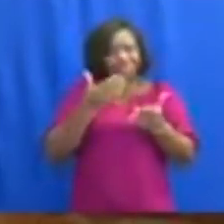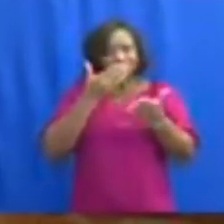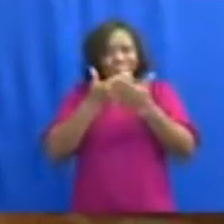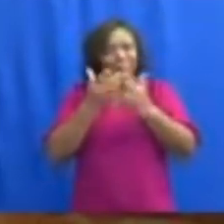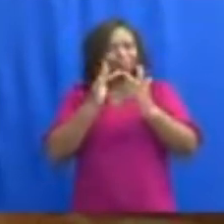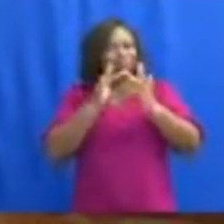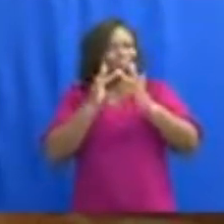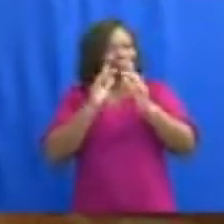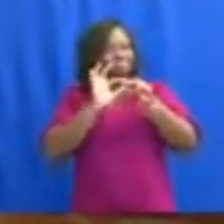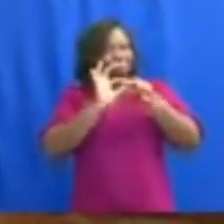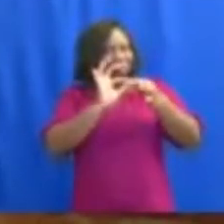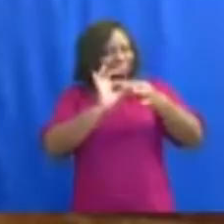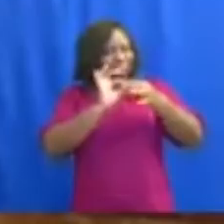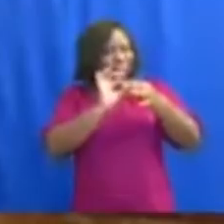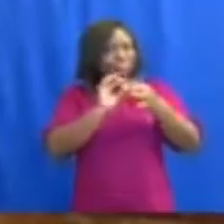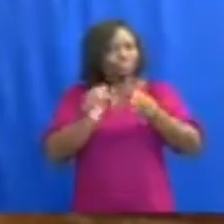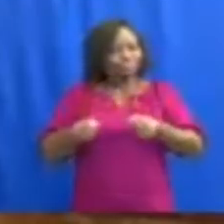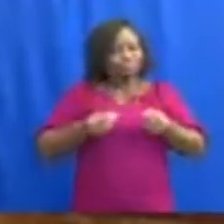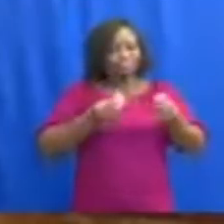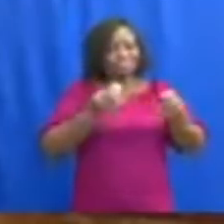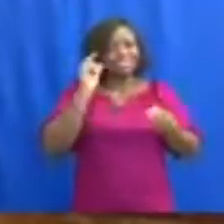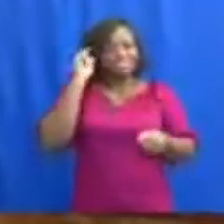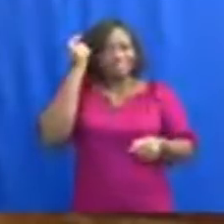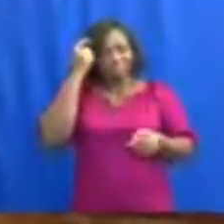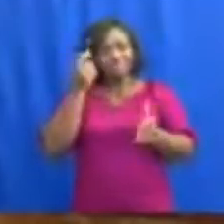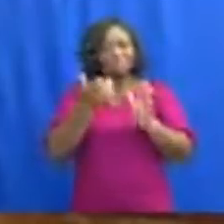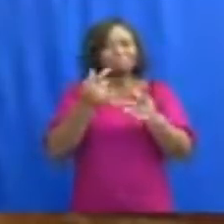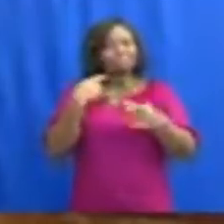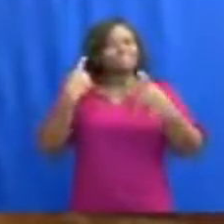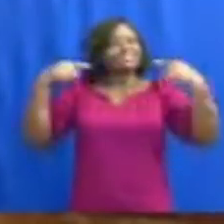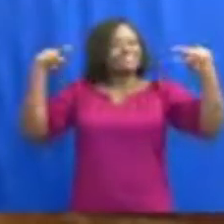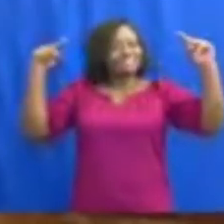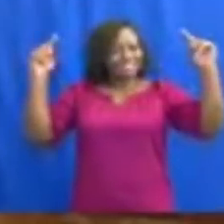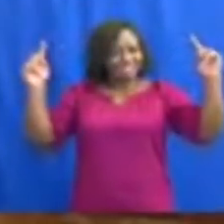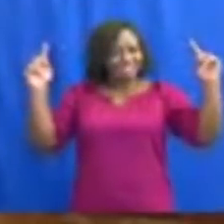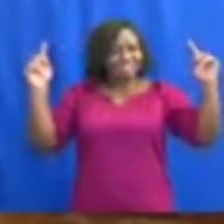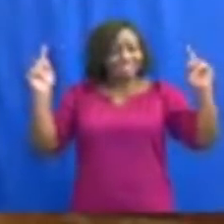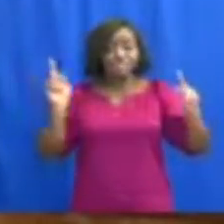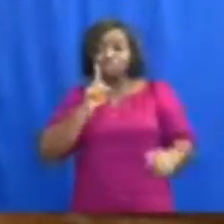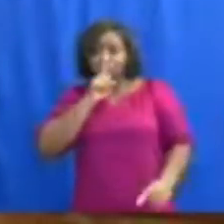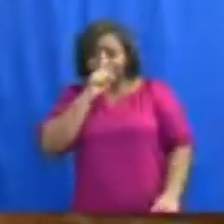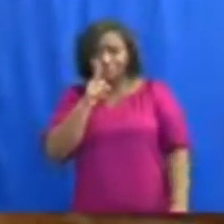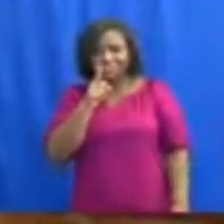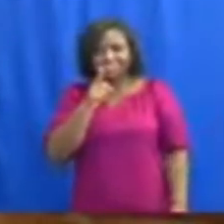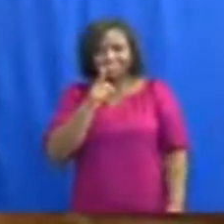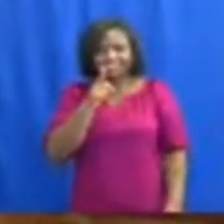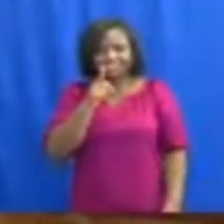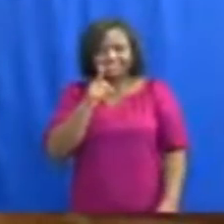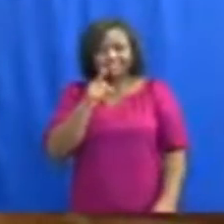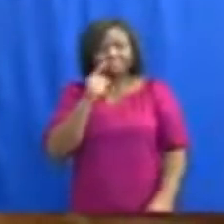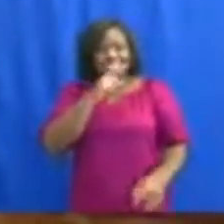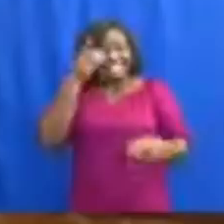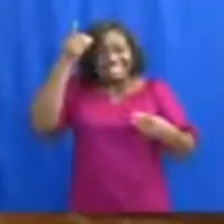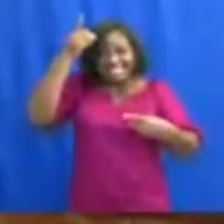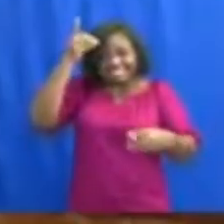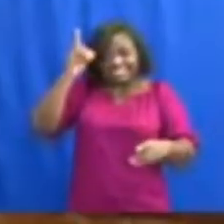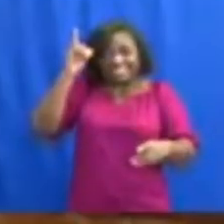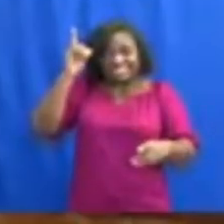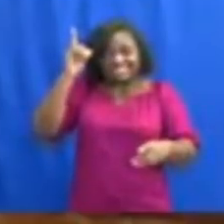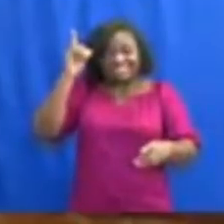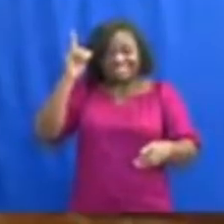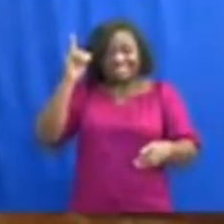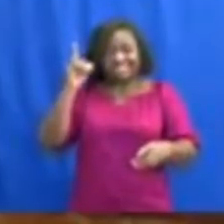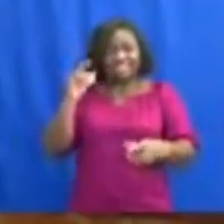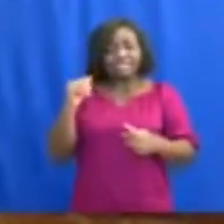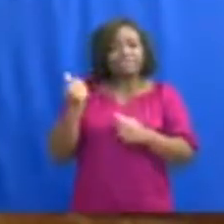offered government towards its success. Indeed, decisions like